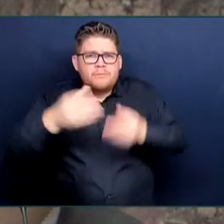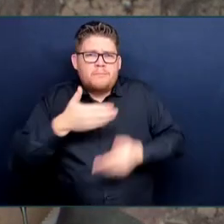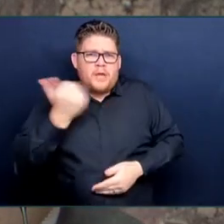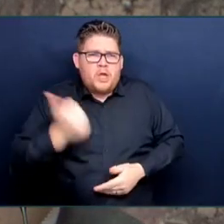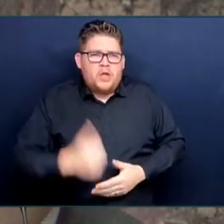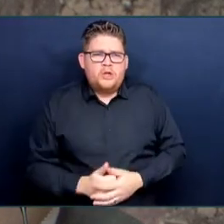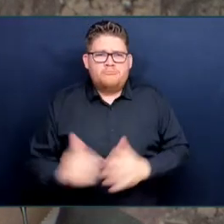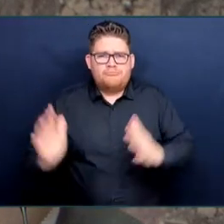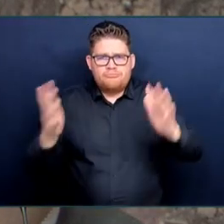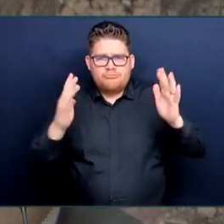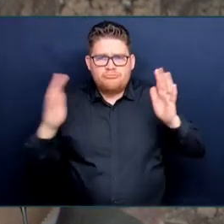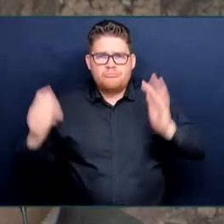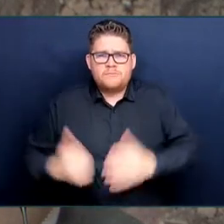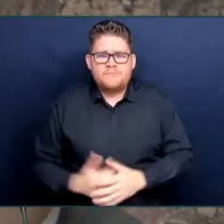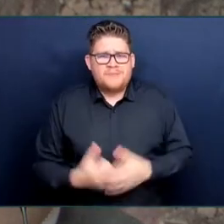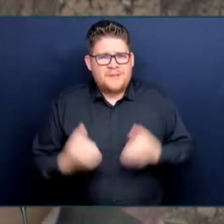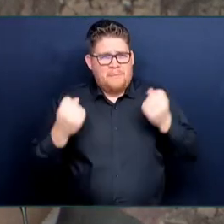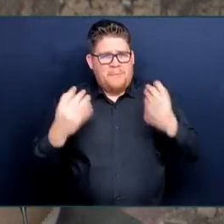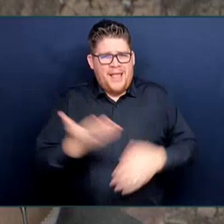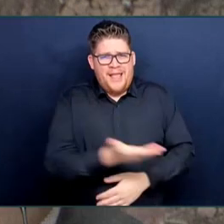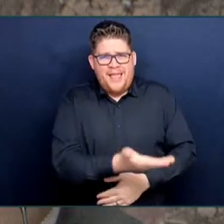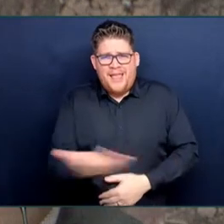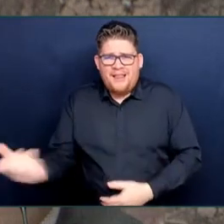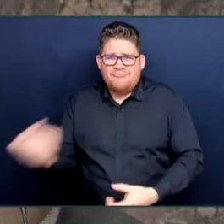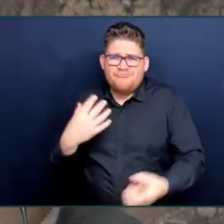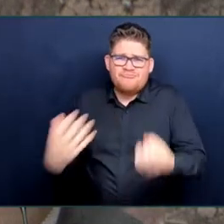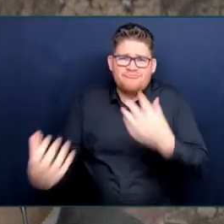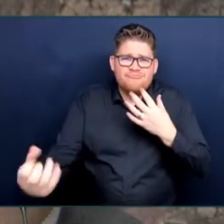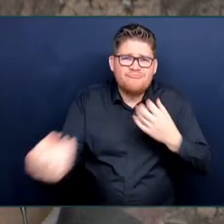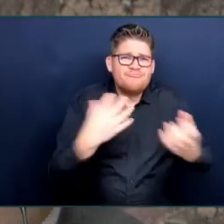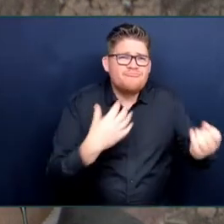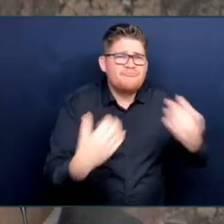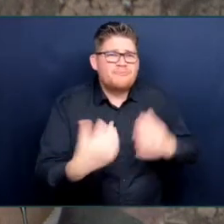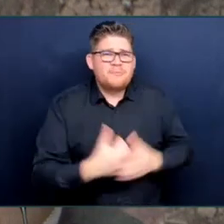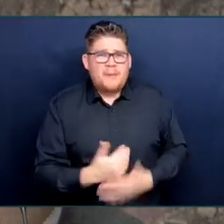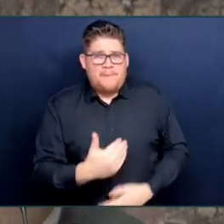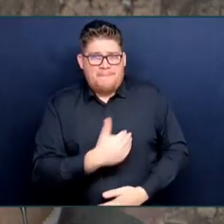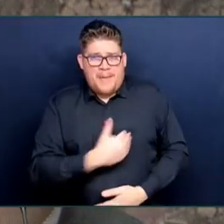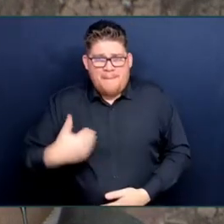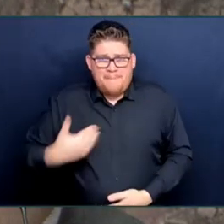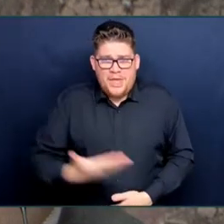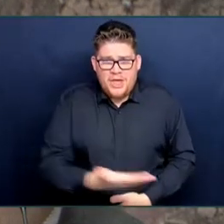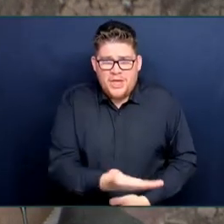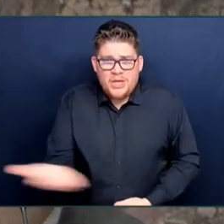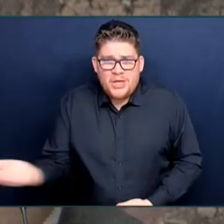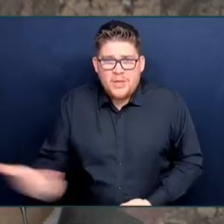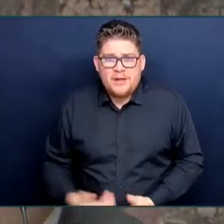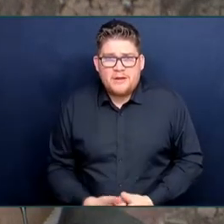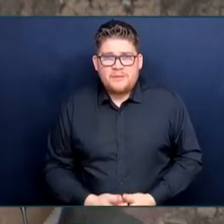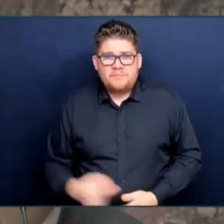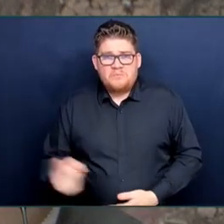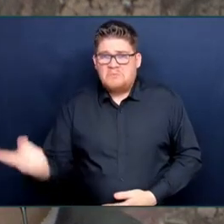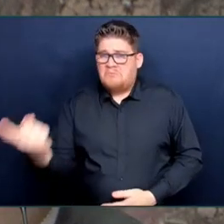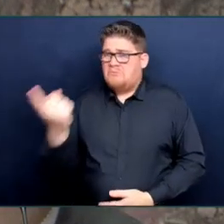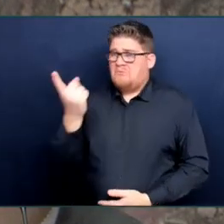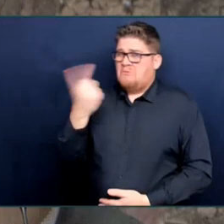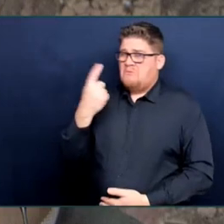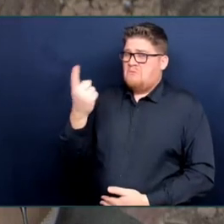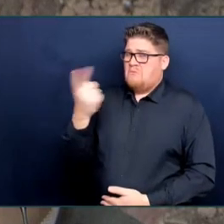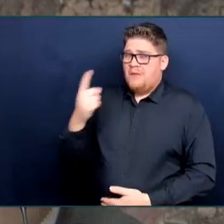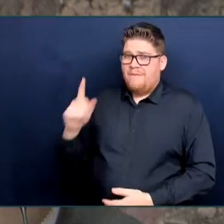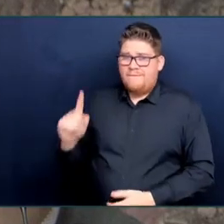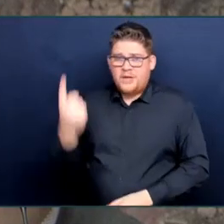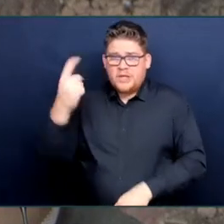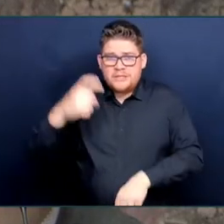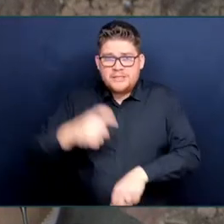I don't understand, you know, the member is almost chastising. Like, this is the first time since 2006